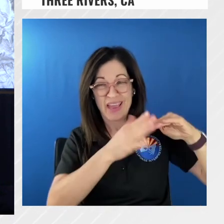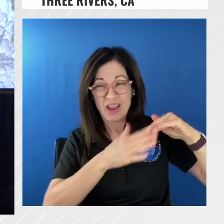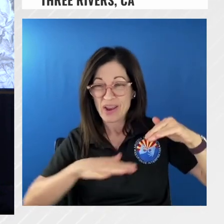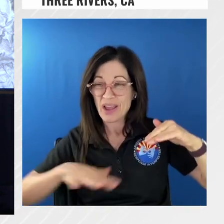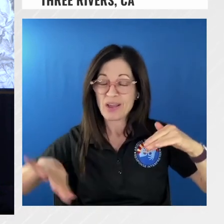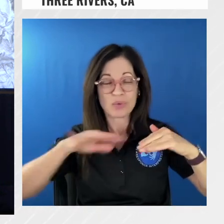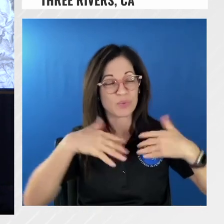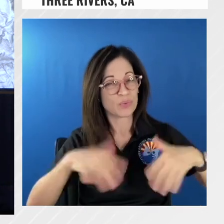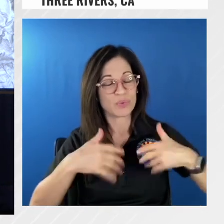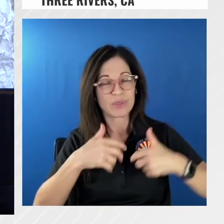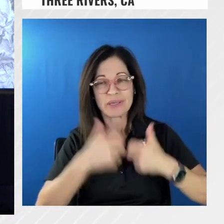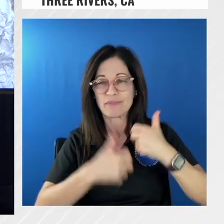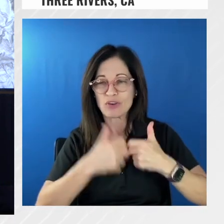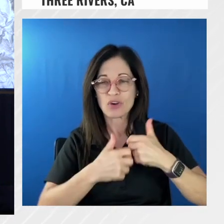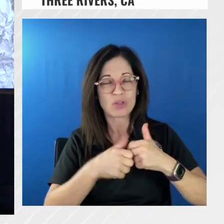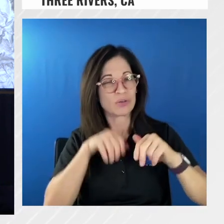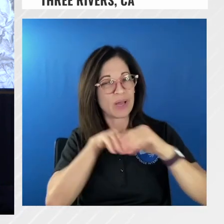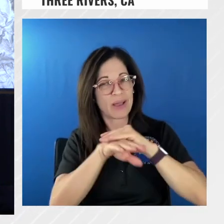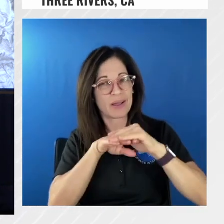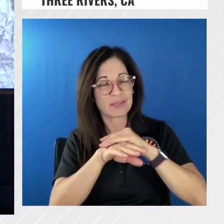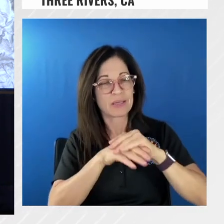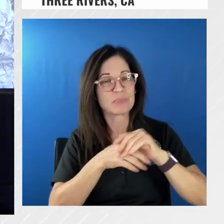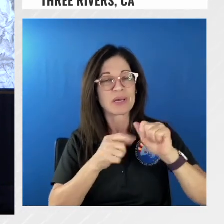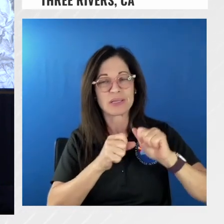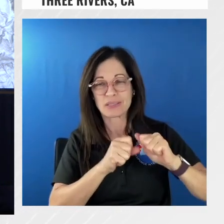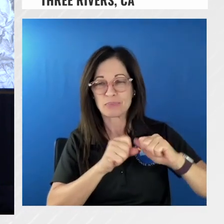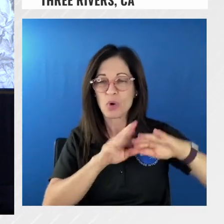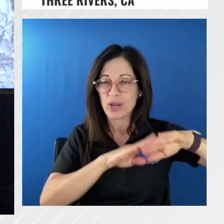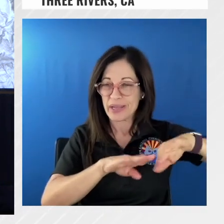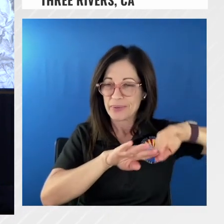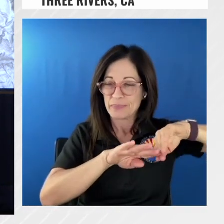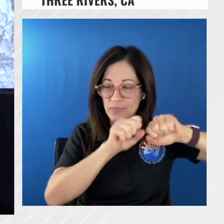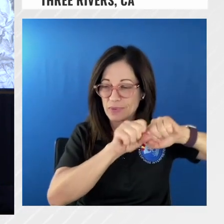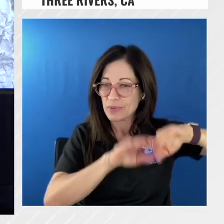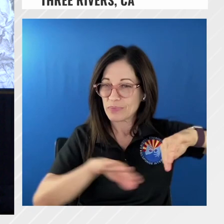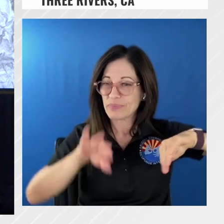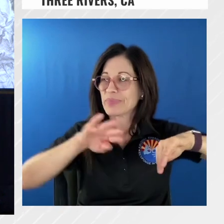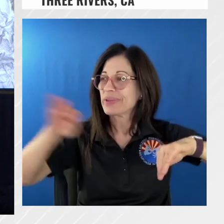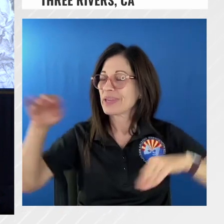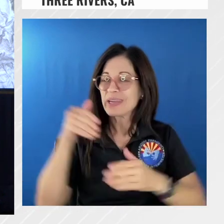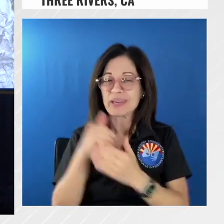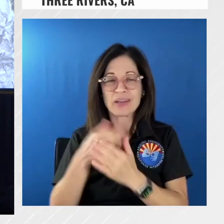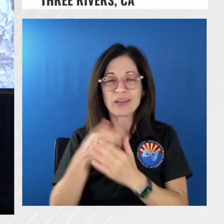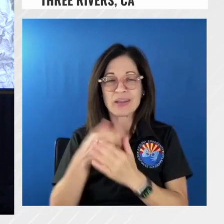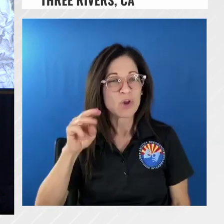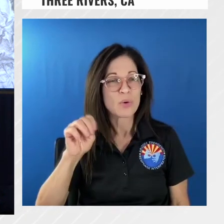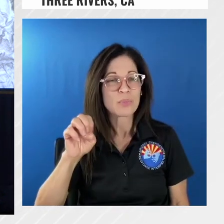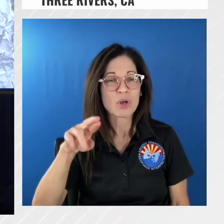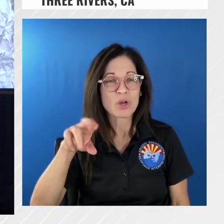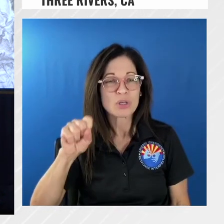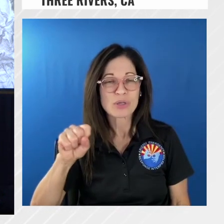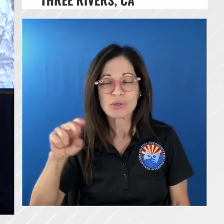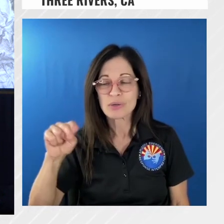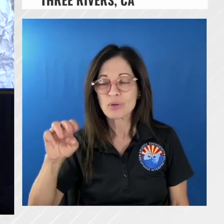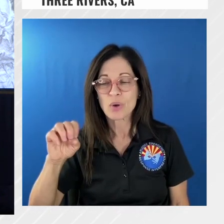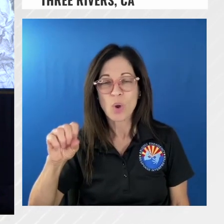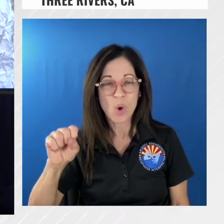not a lot of access into this ground as you move more to the east out towards homer's nose as many of you may be familiar but um